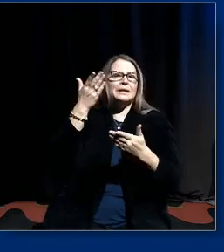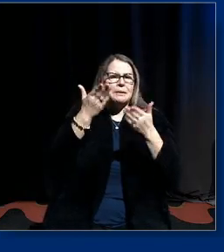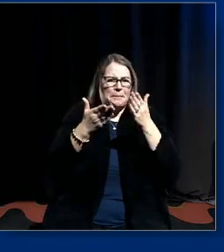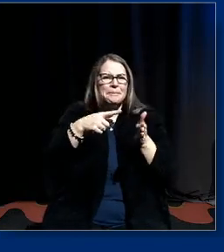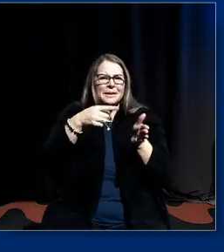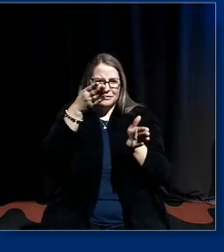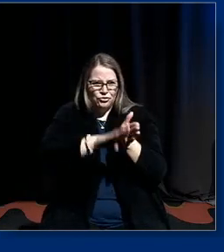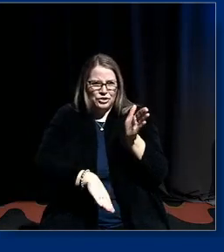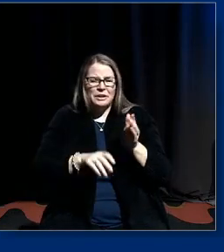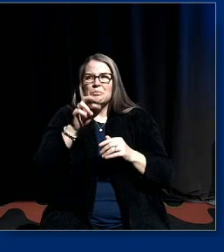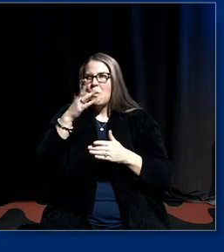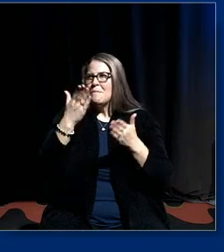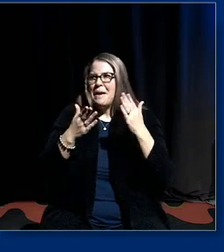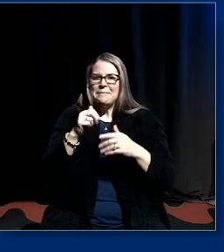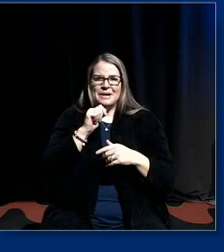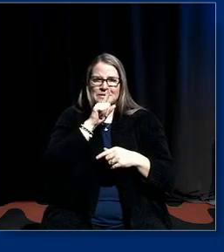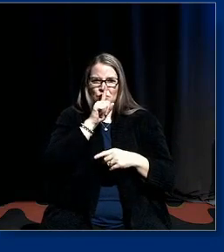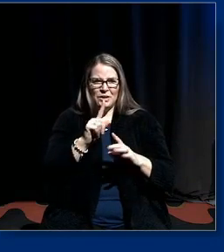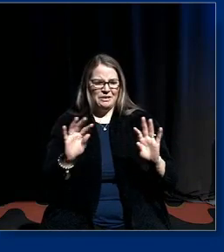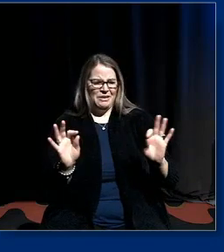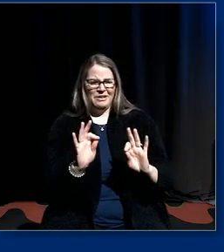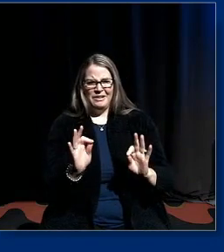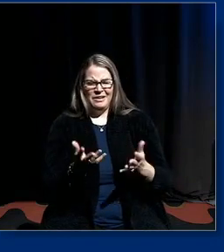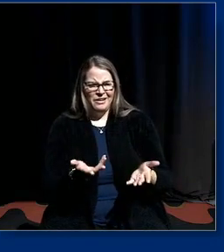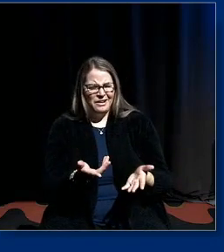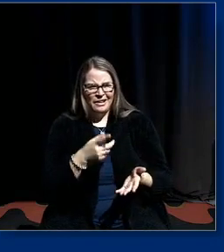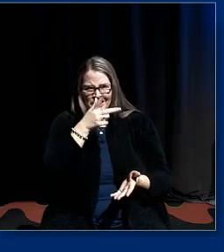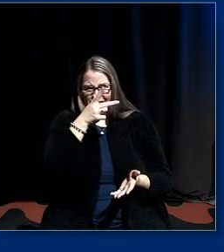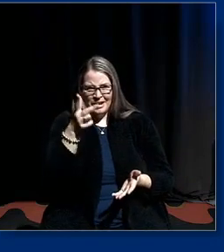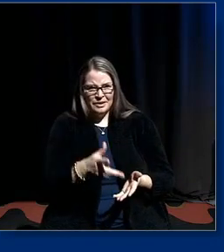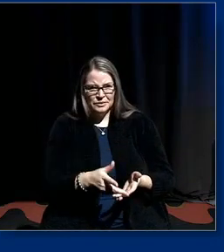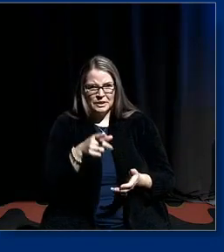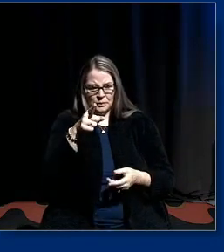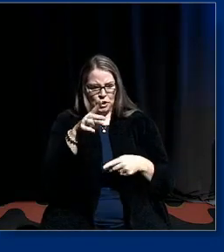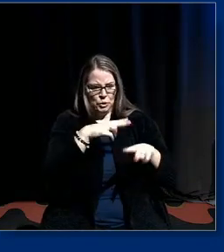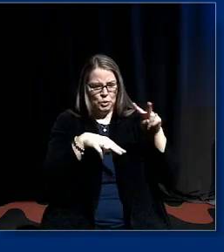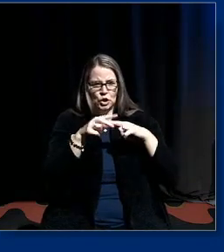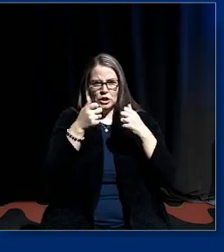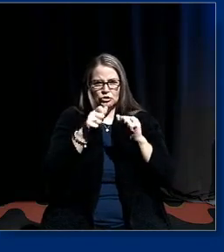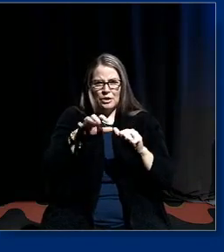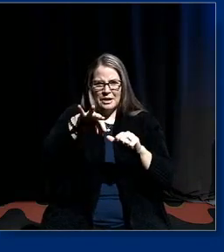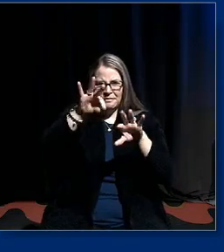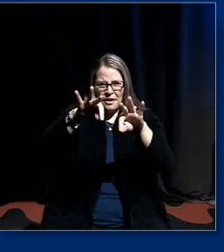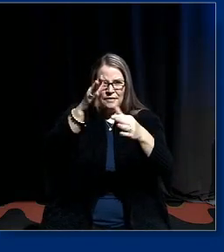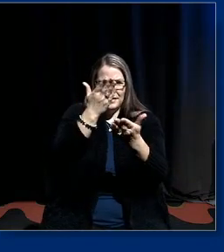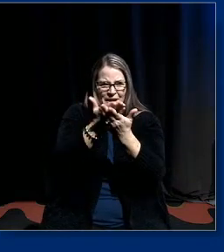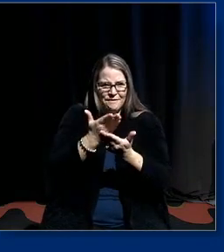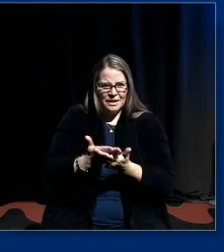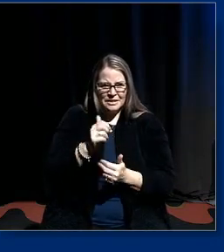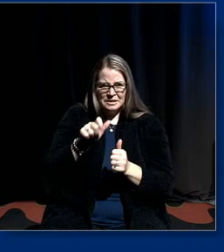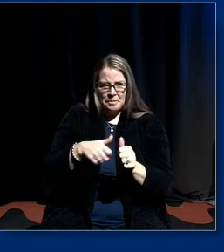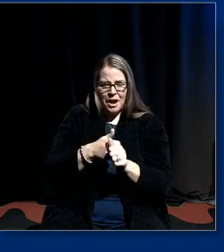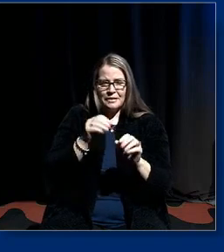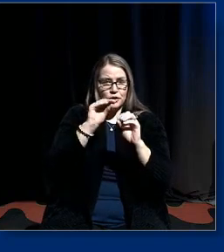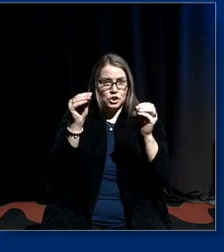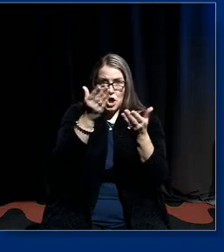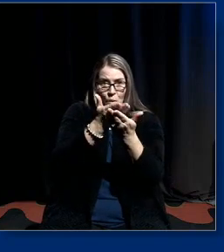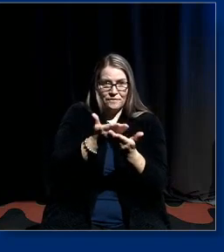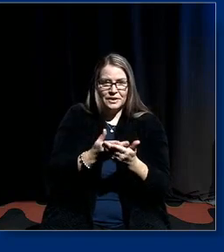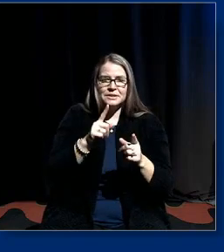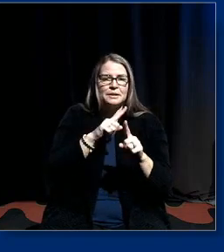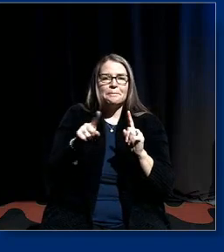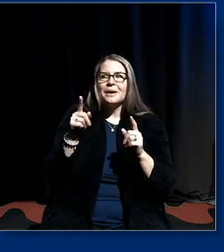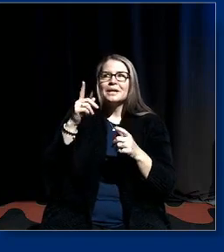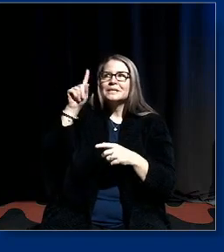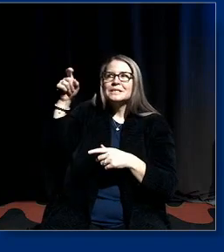laughably um pathetic when you look at it and try and find the evidence behind it and the evidence doesn't exist but it's all